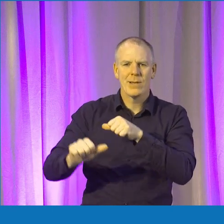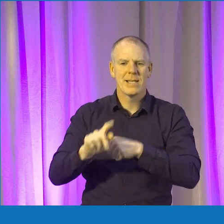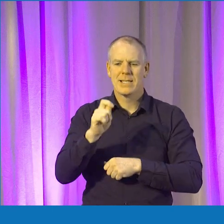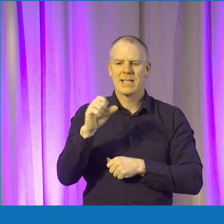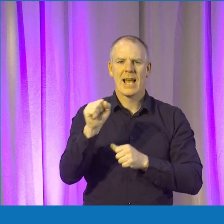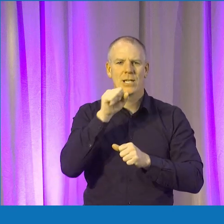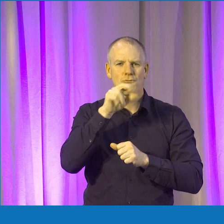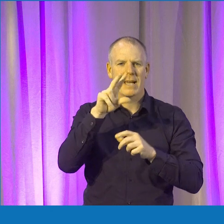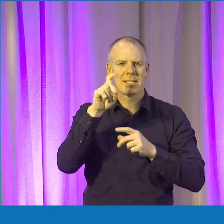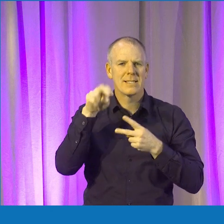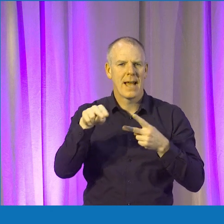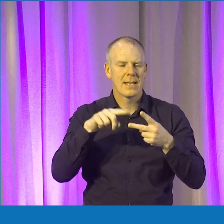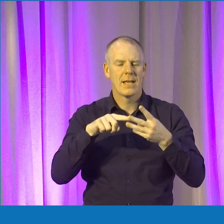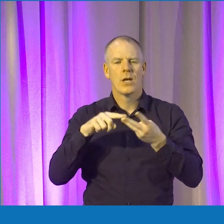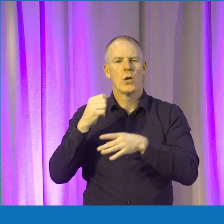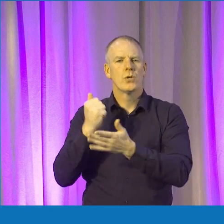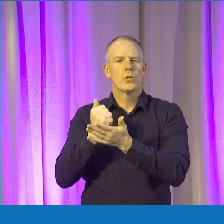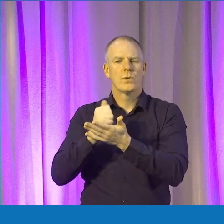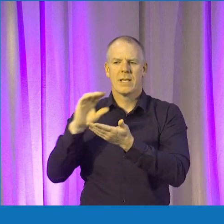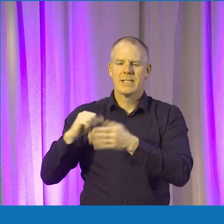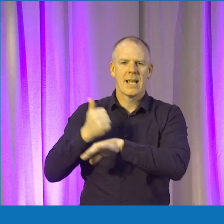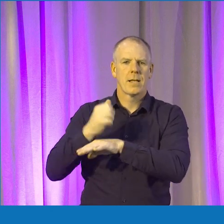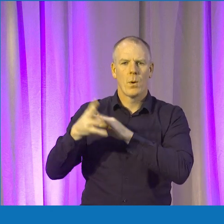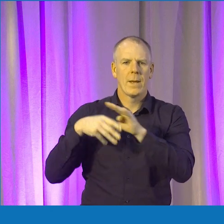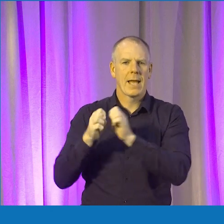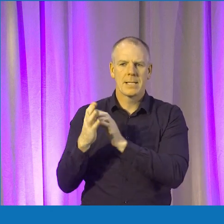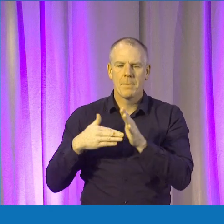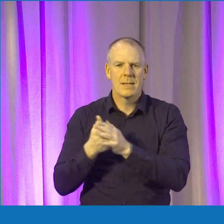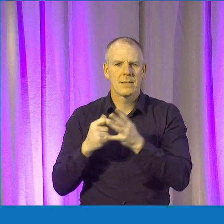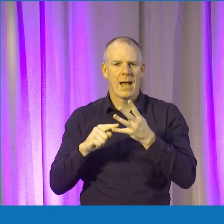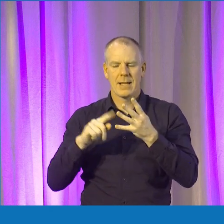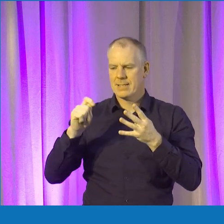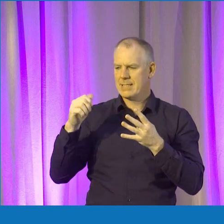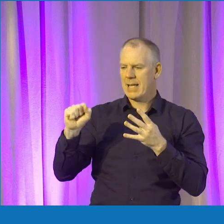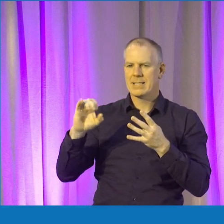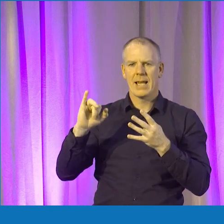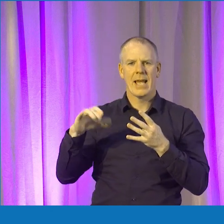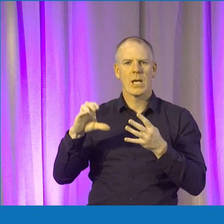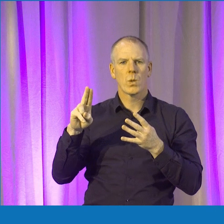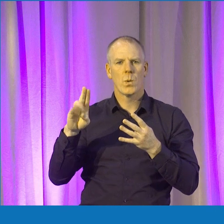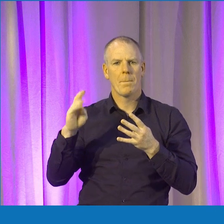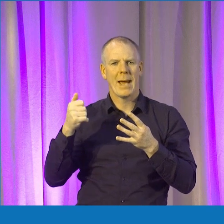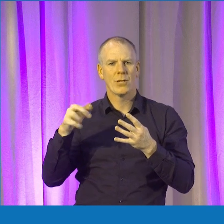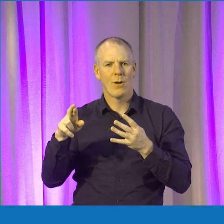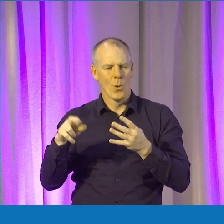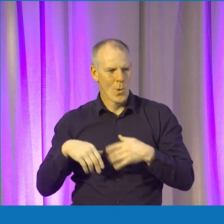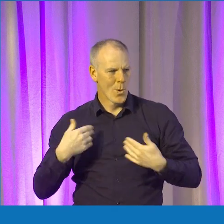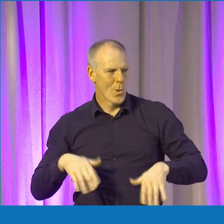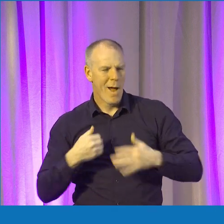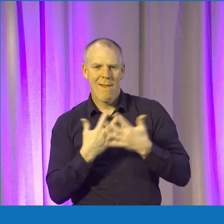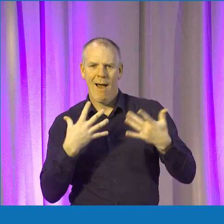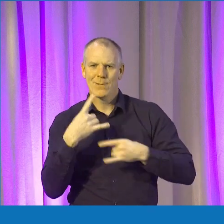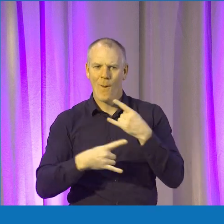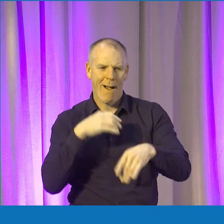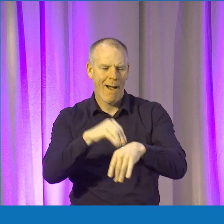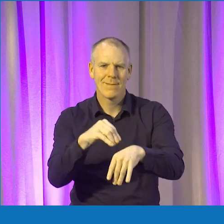Den, Student Startup Weekend, and the TESS Incubator. Amazing. So there's a lot going on and in Tangent we have loads of programs going on. But the first thing